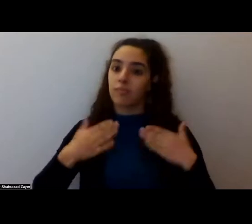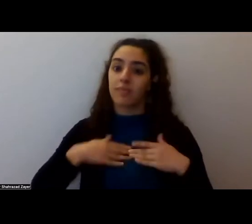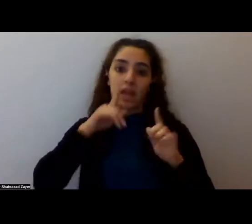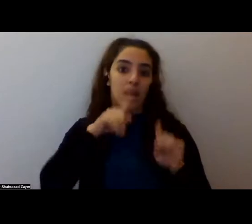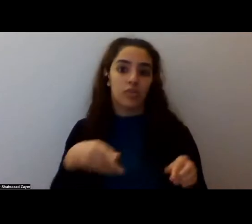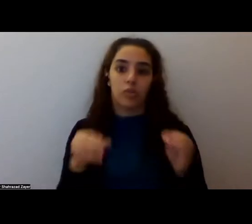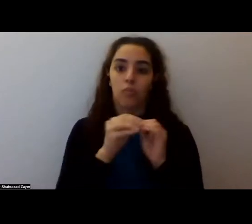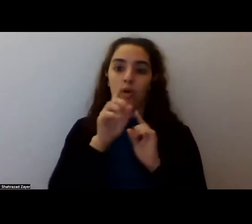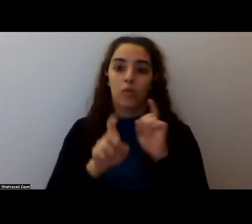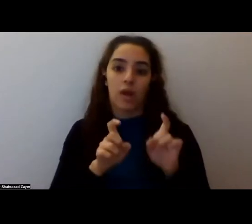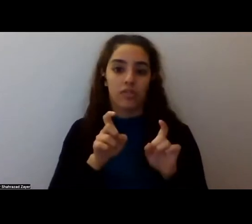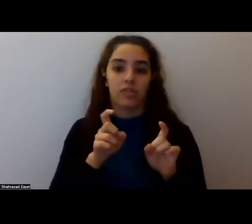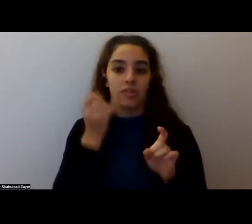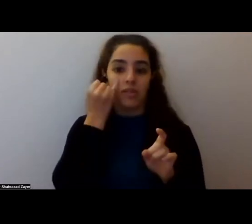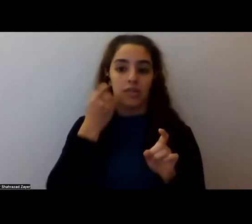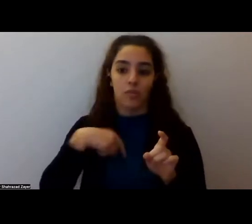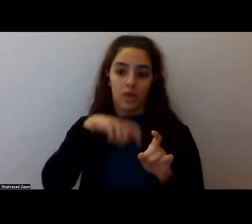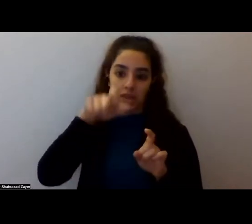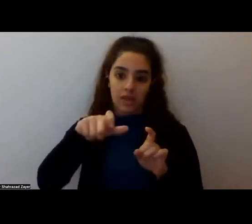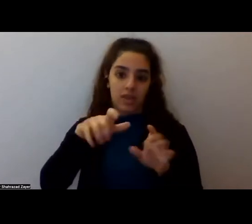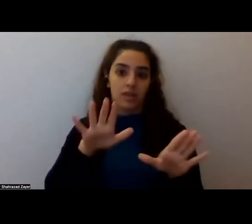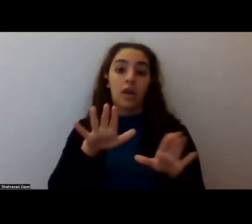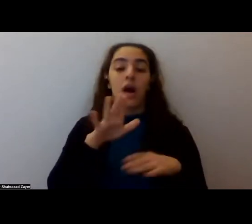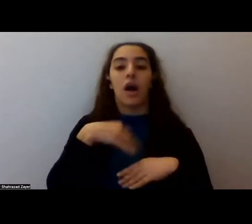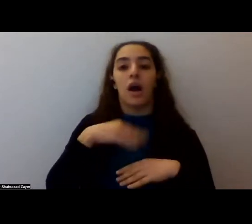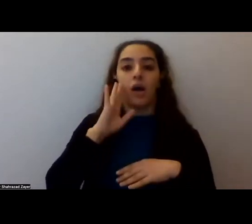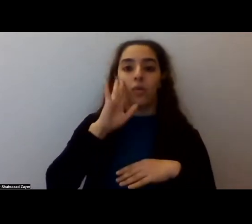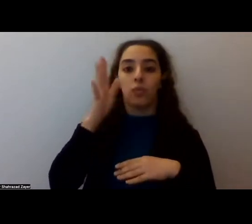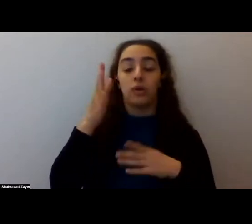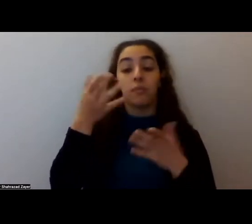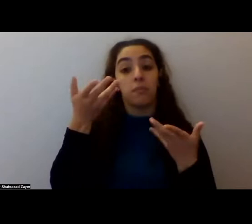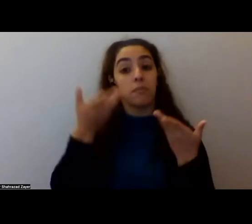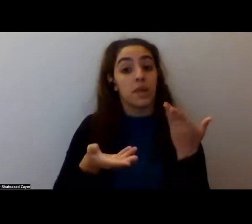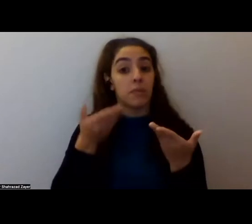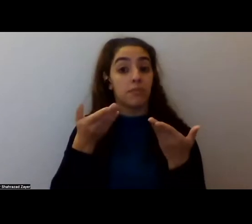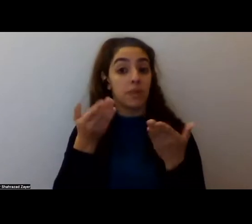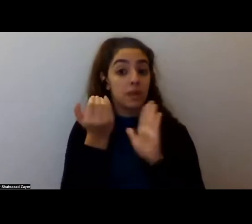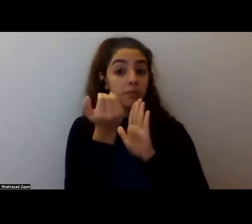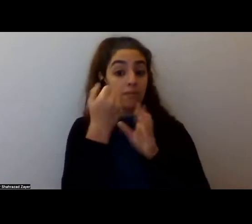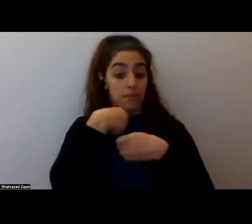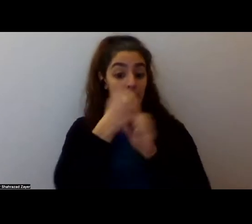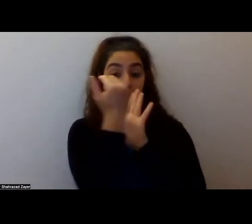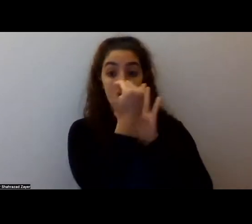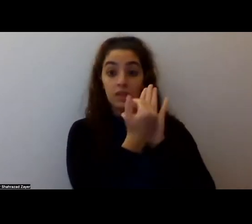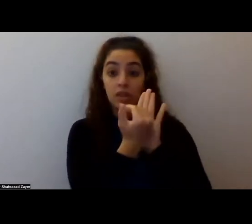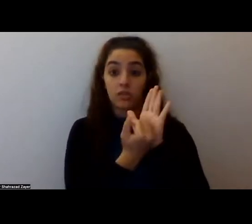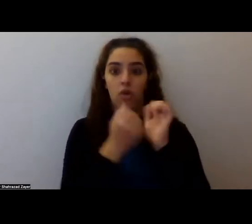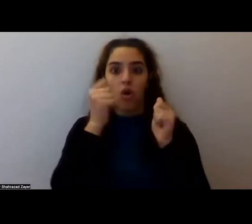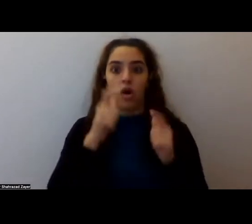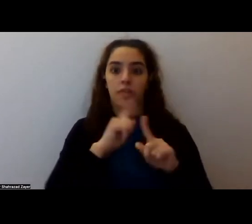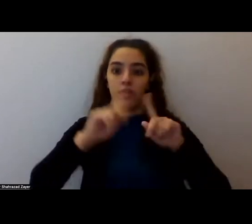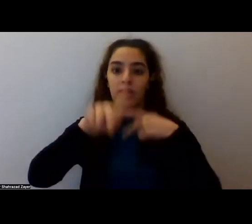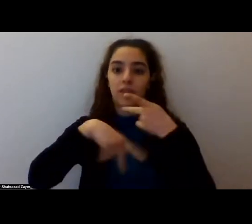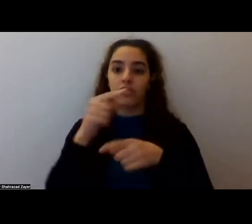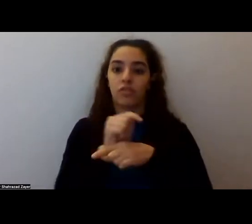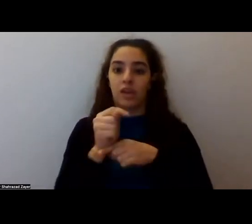need be. Um, and I can, um, potentially even make a list of all of the trainings that are out there, but just